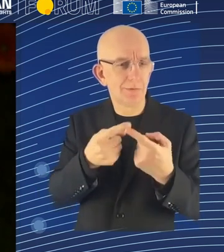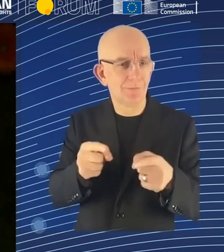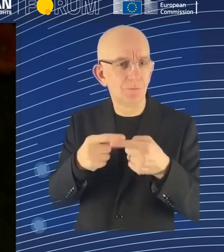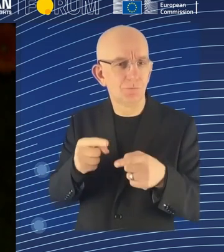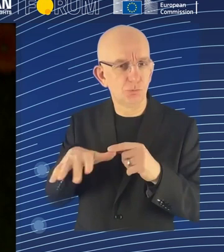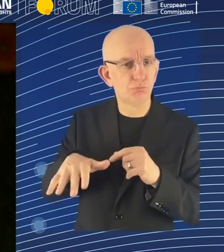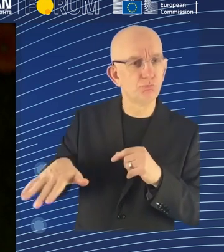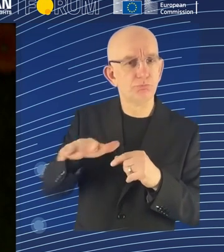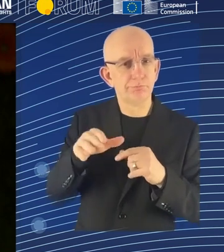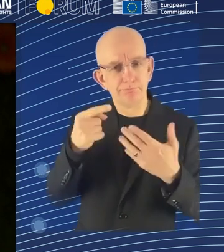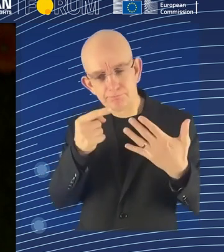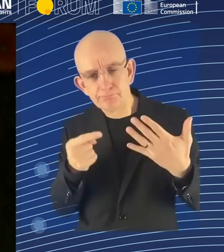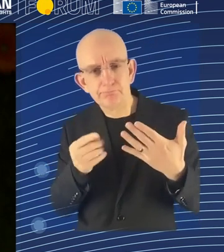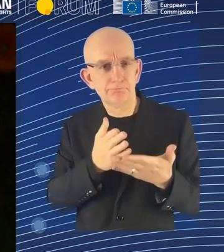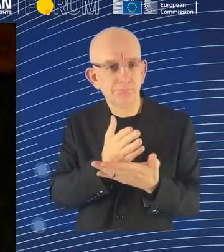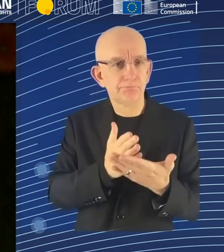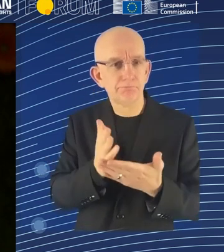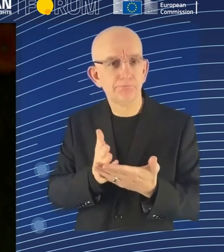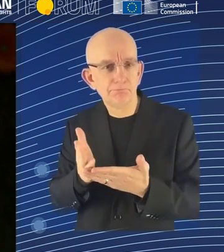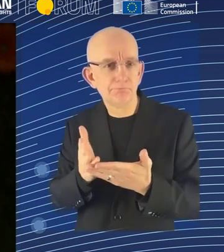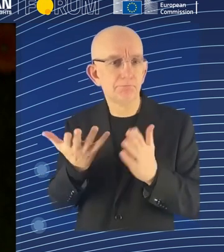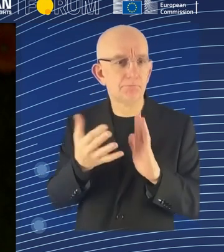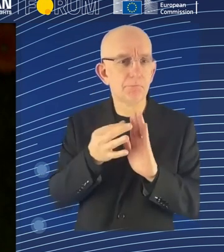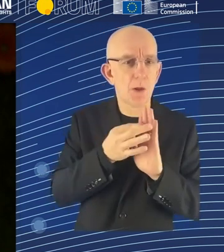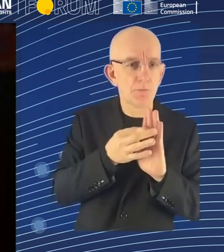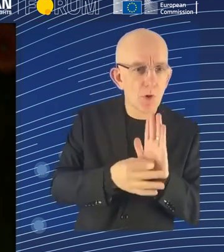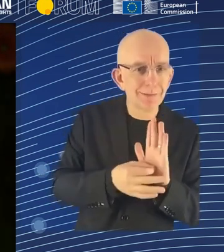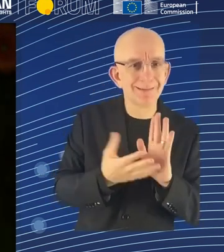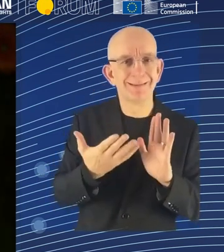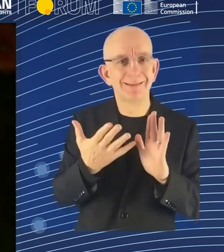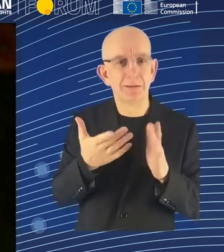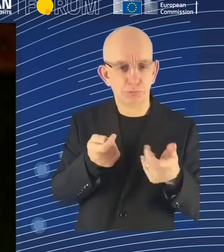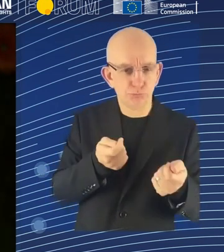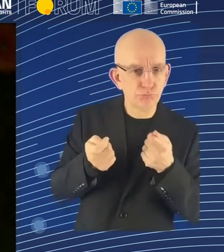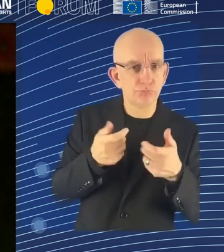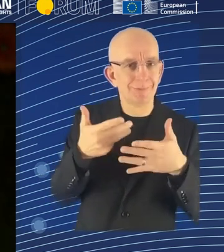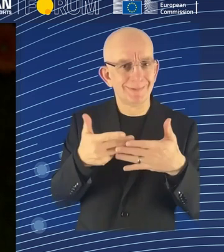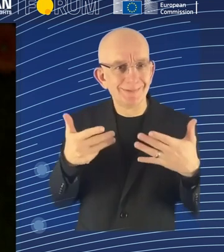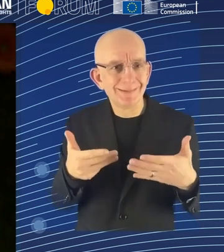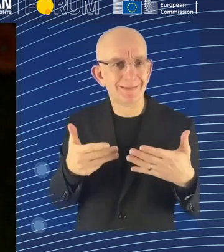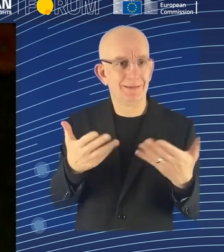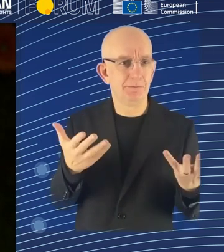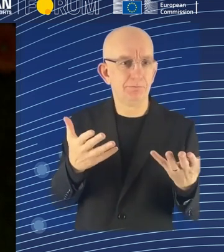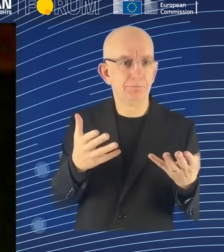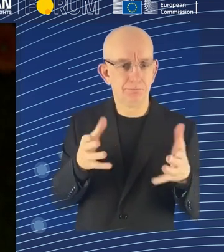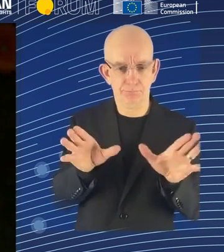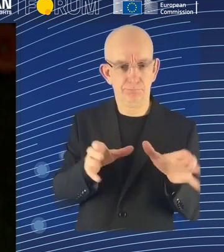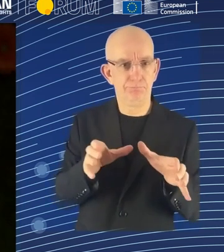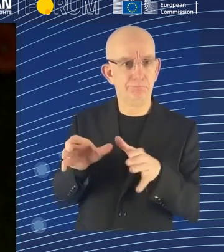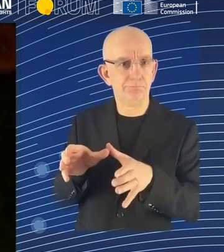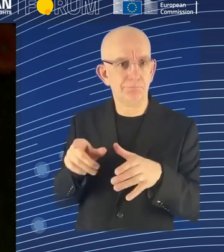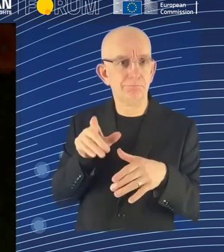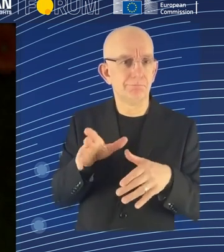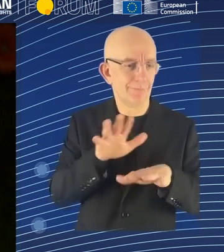values. And, for instance, the typical one is the one of collective rights. And so, when we talk about privacy, and so